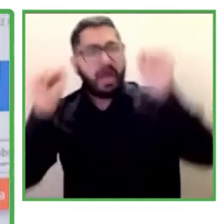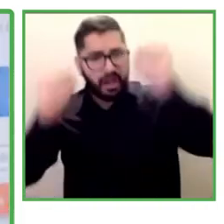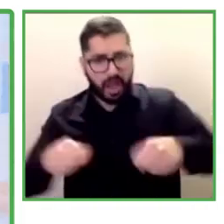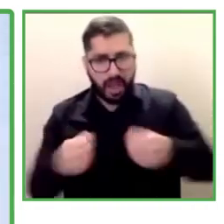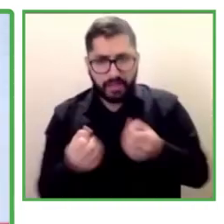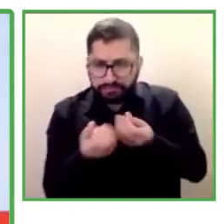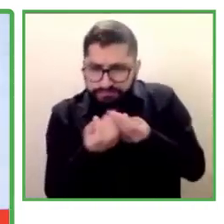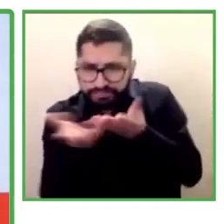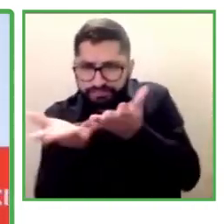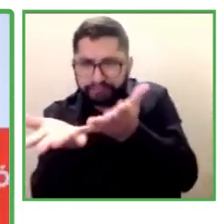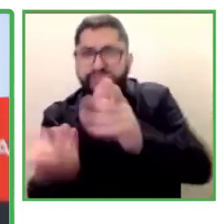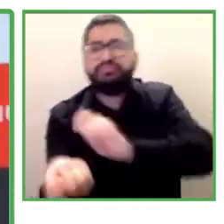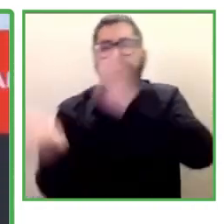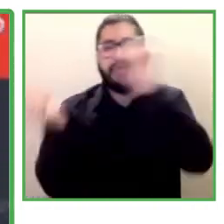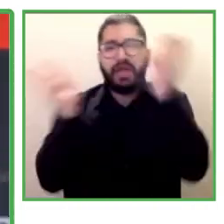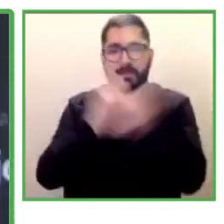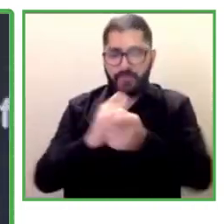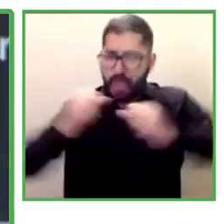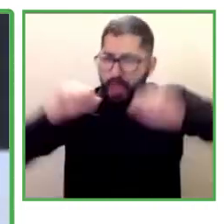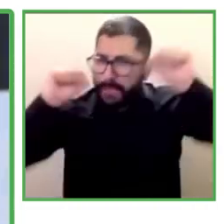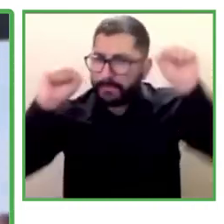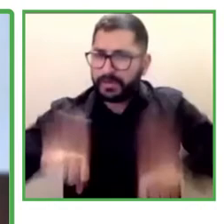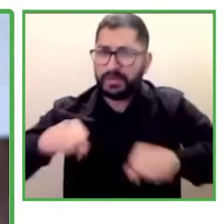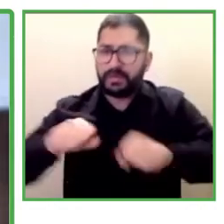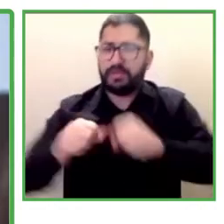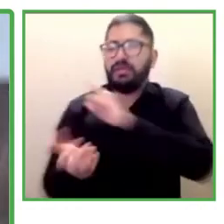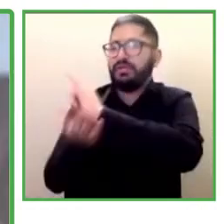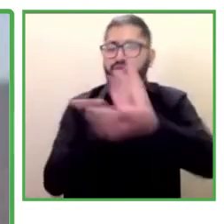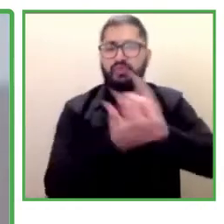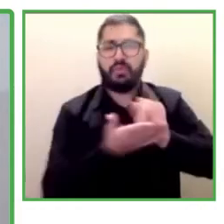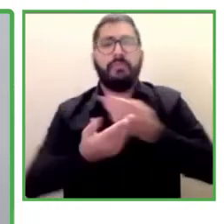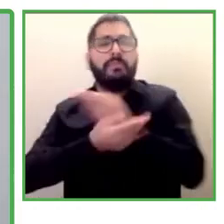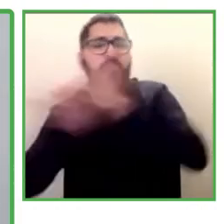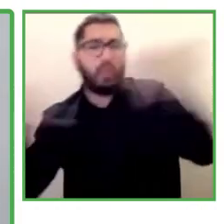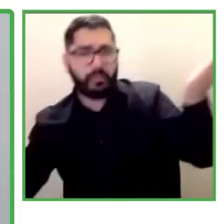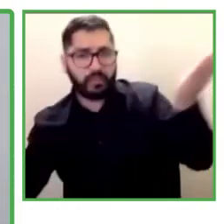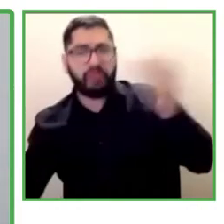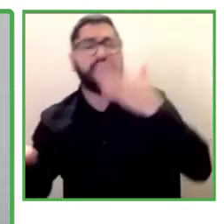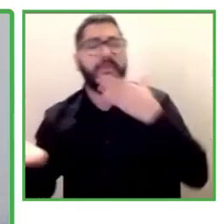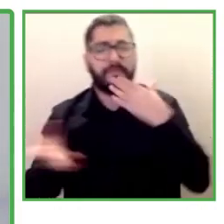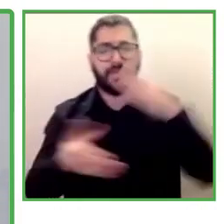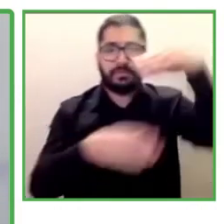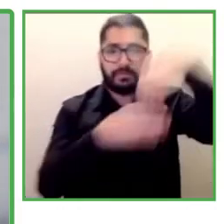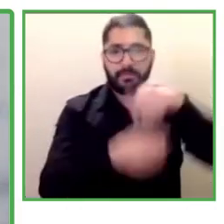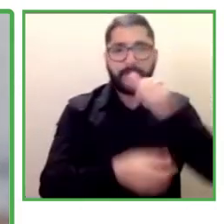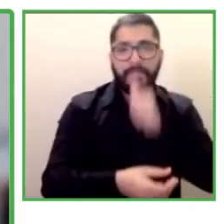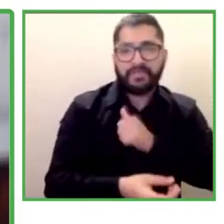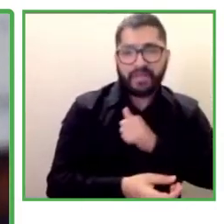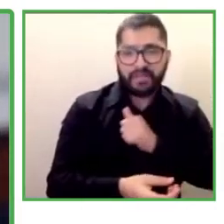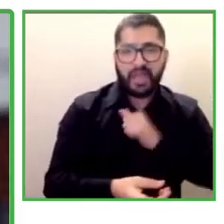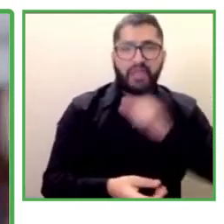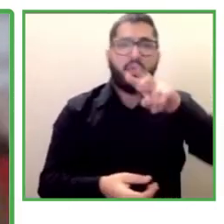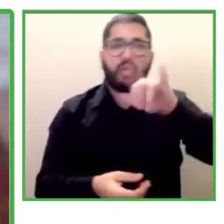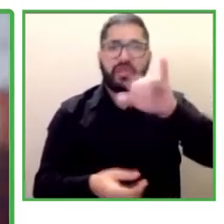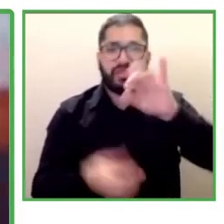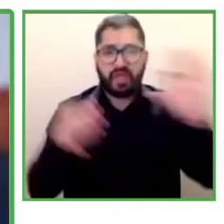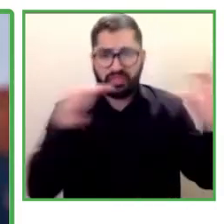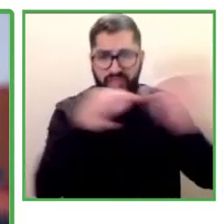generate capacity for entities in different government agencies